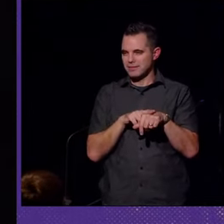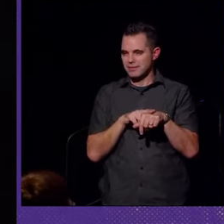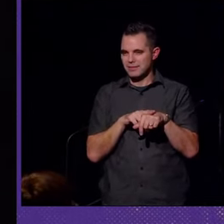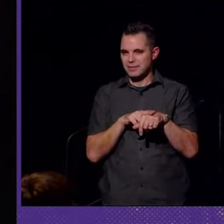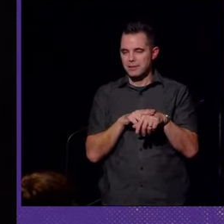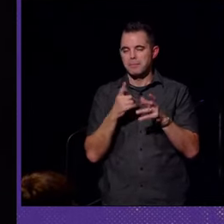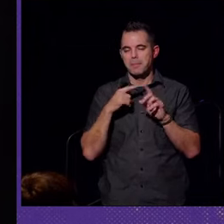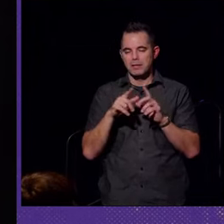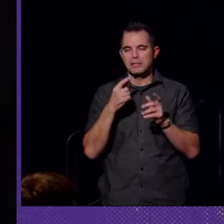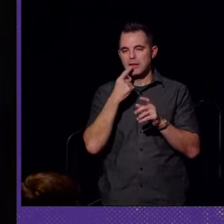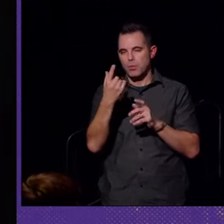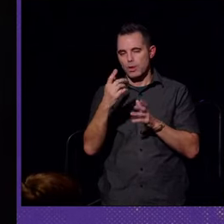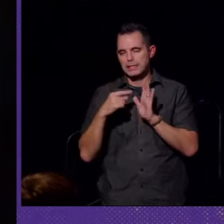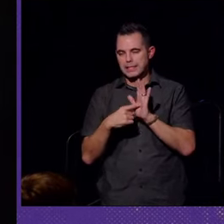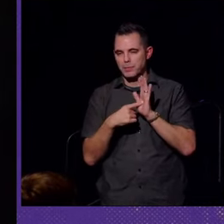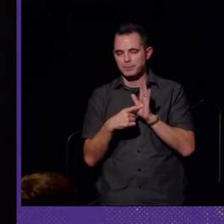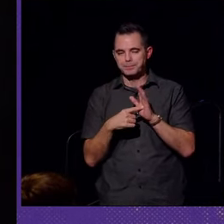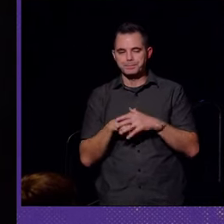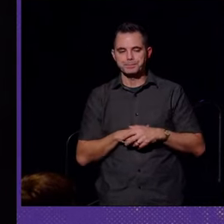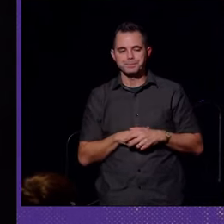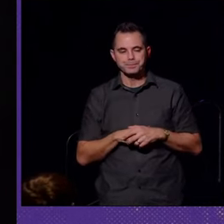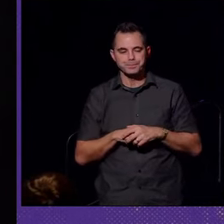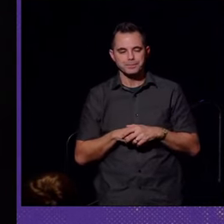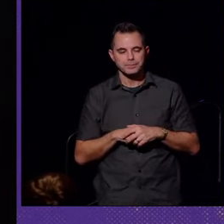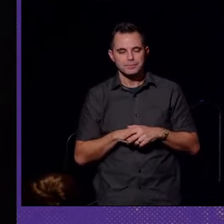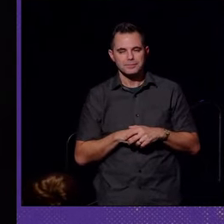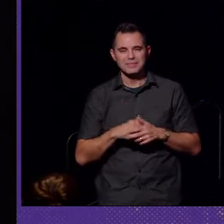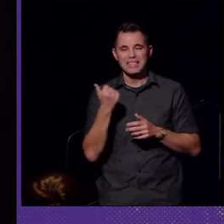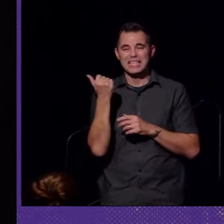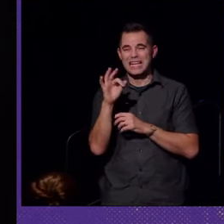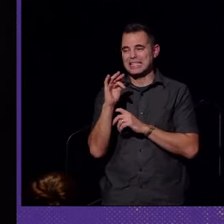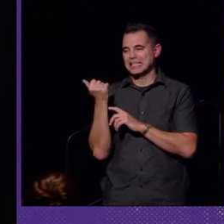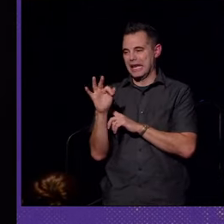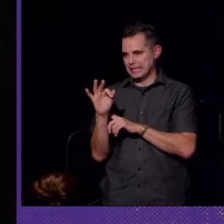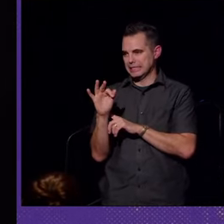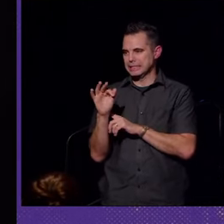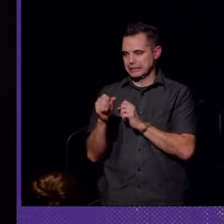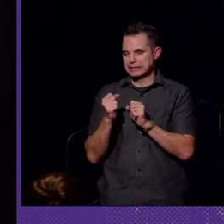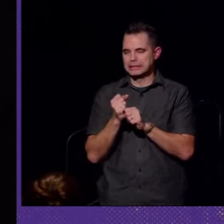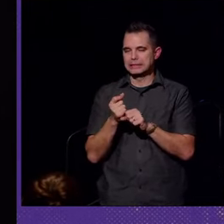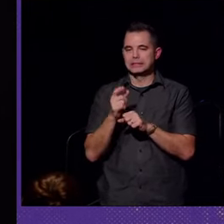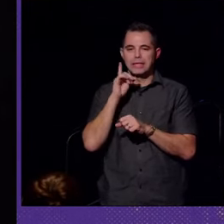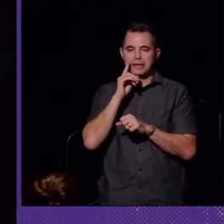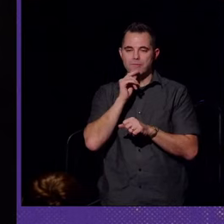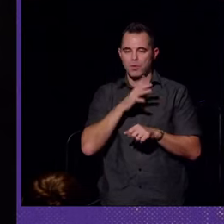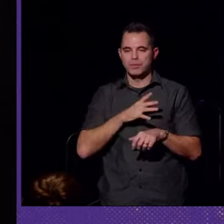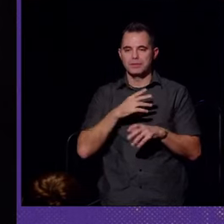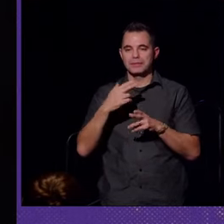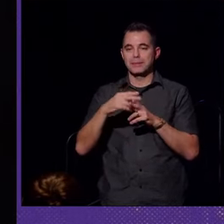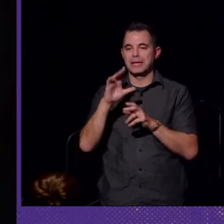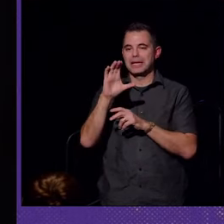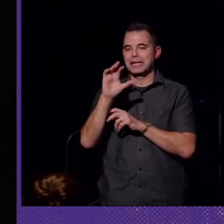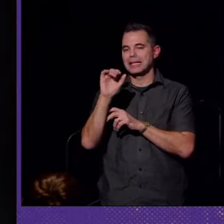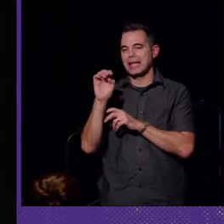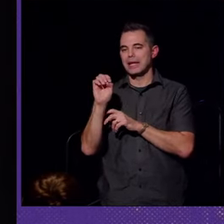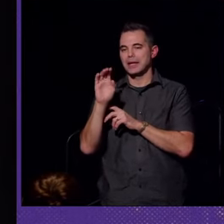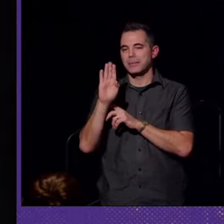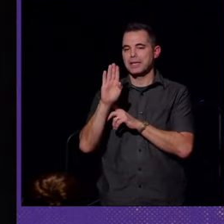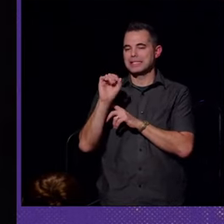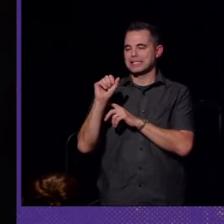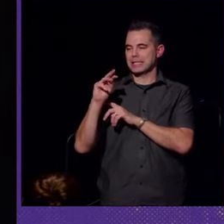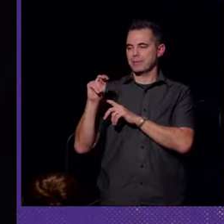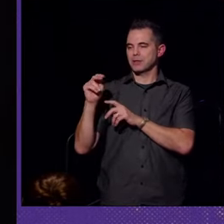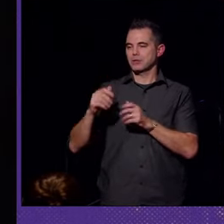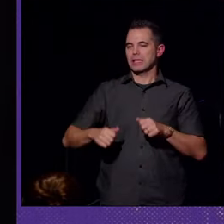So let me show you one example. In 1919, a deaf woman named Claire B. Seaman, who